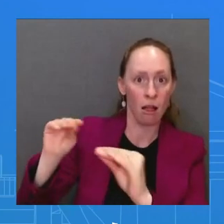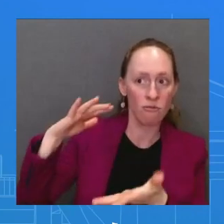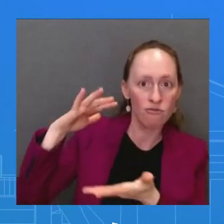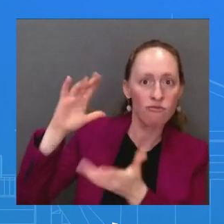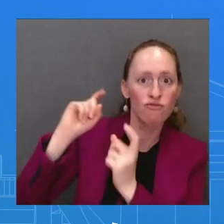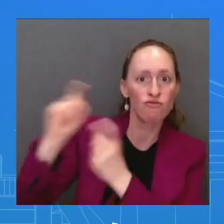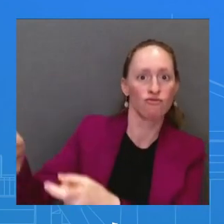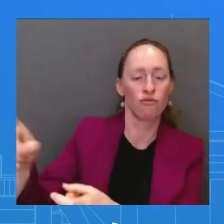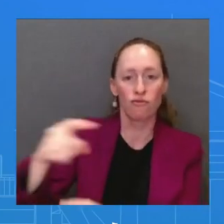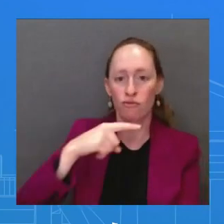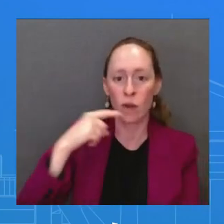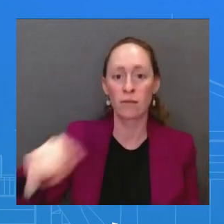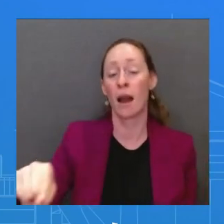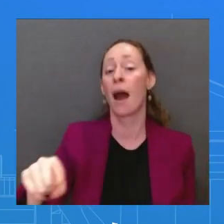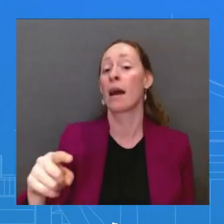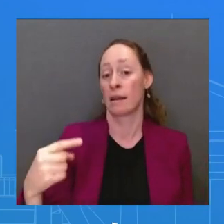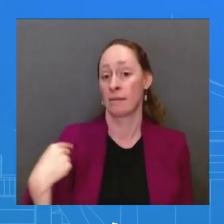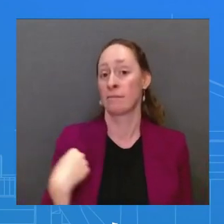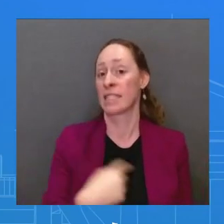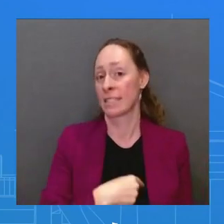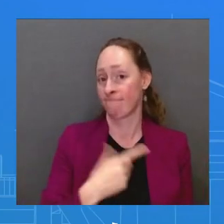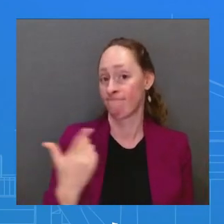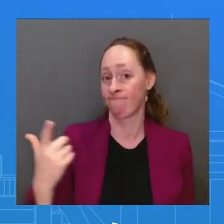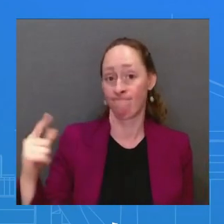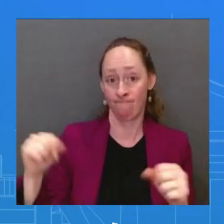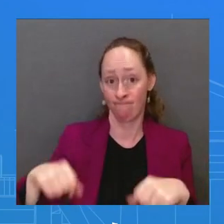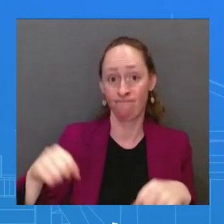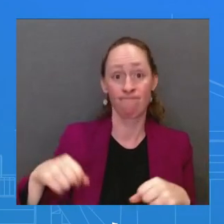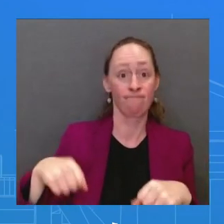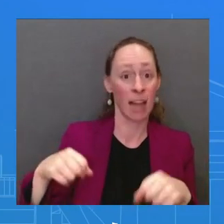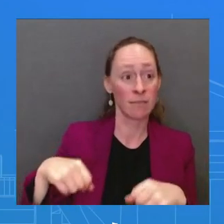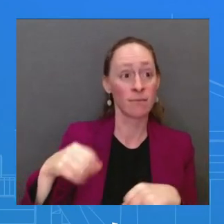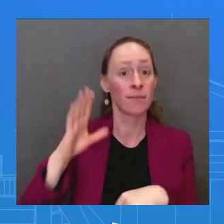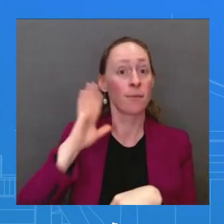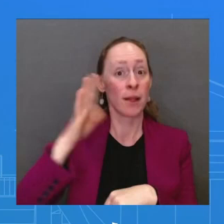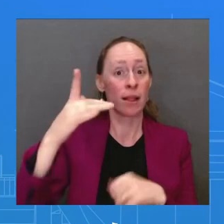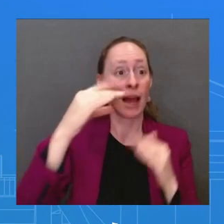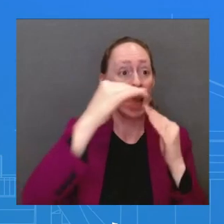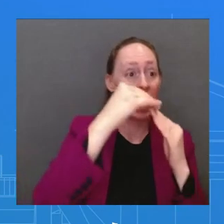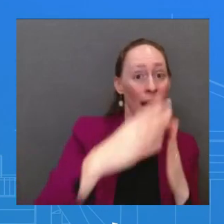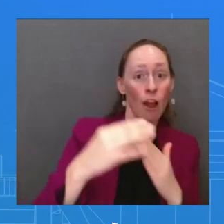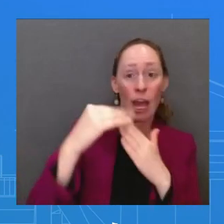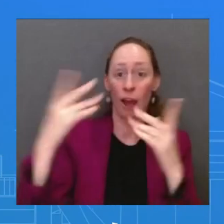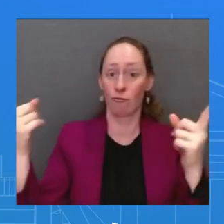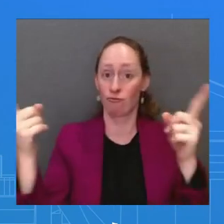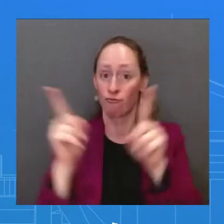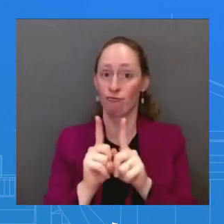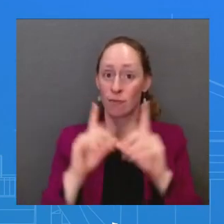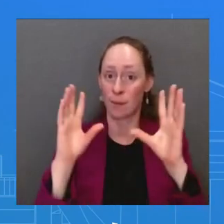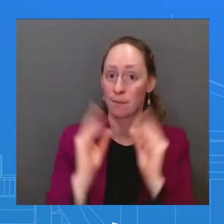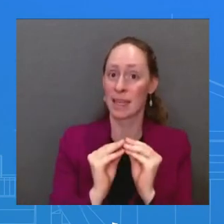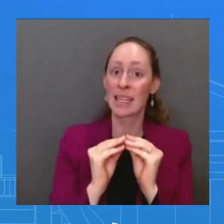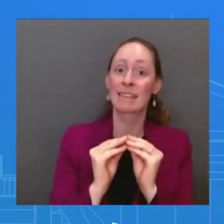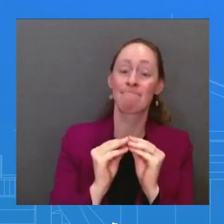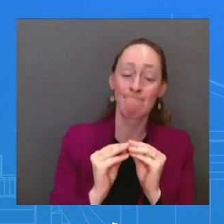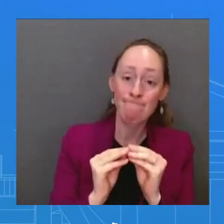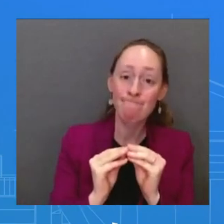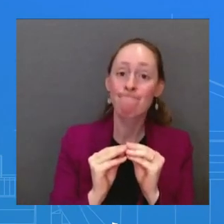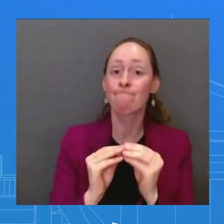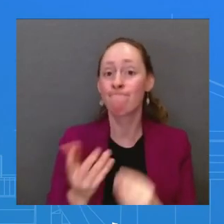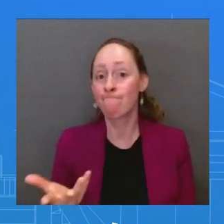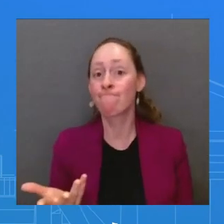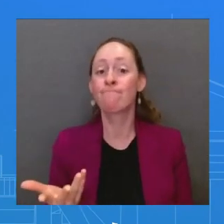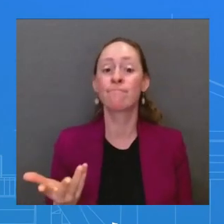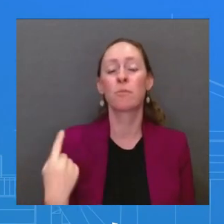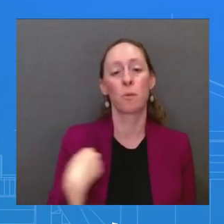Now, I can't get into all the details of what we know, but at the broad parameters, that is what we are seeing – ongoing discussions and discussions